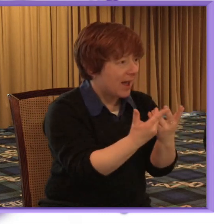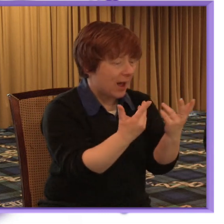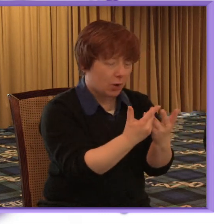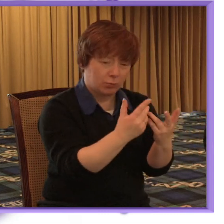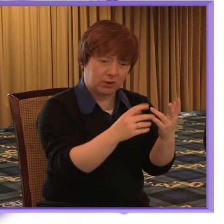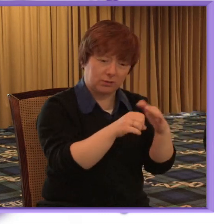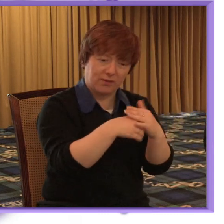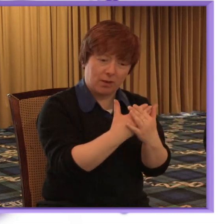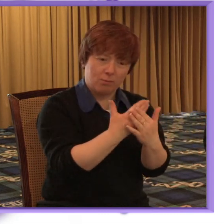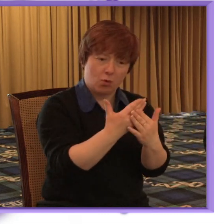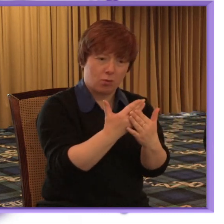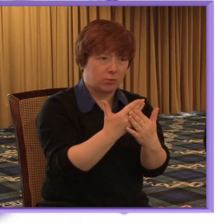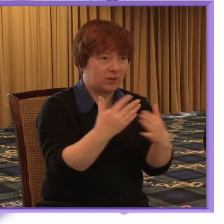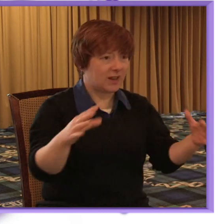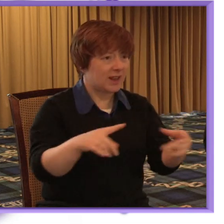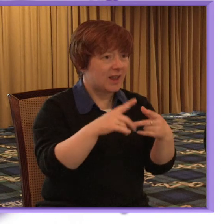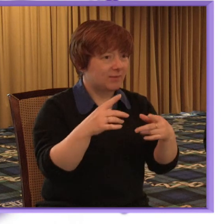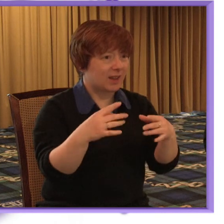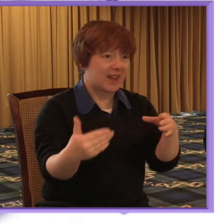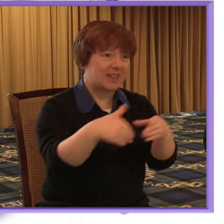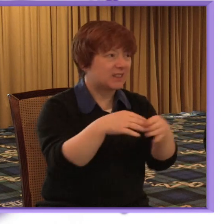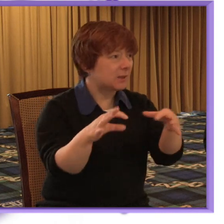between mental health and a range of other fields